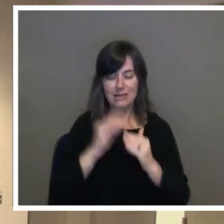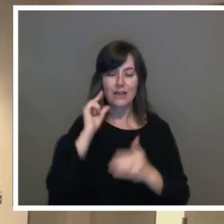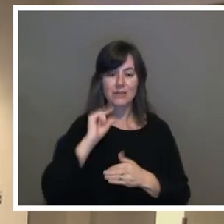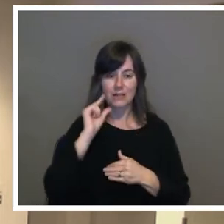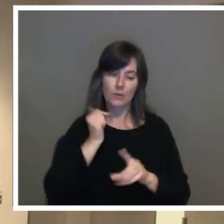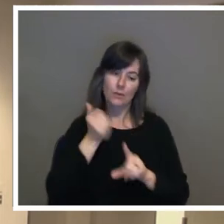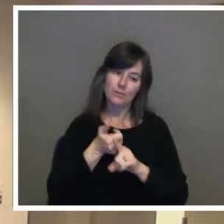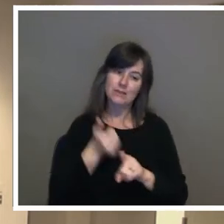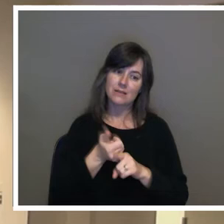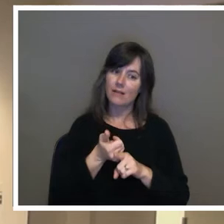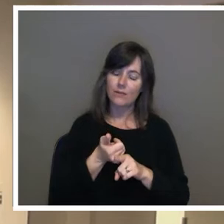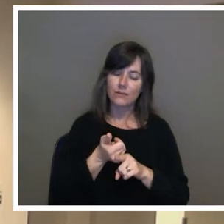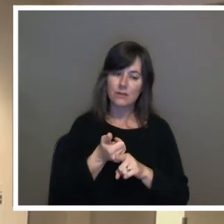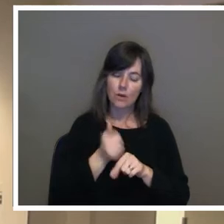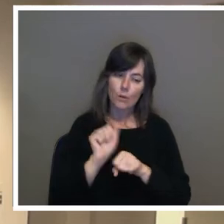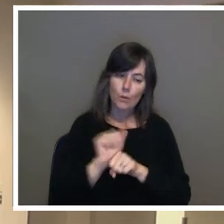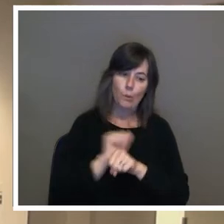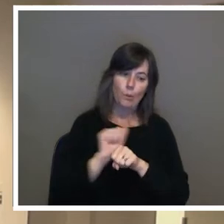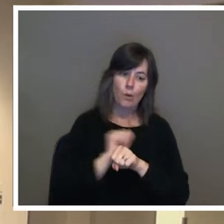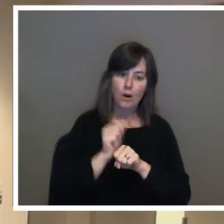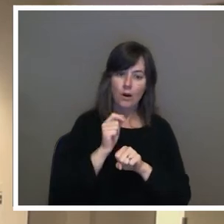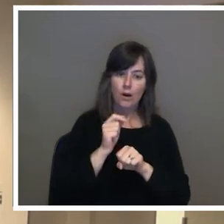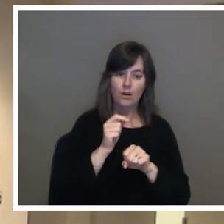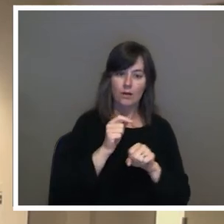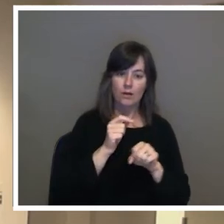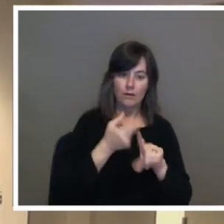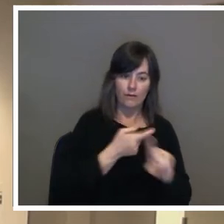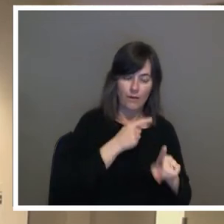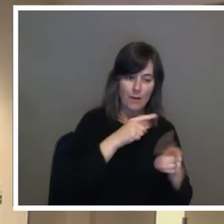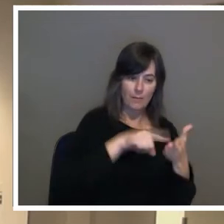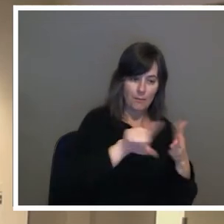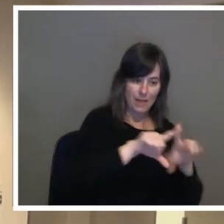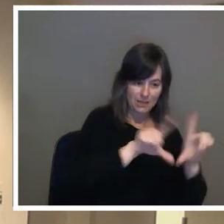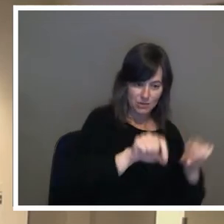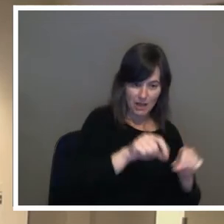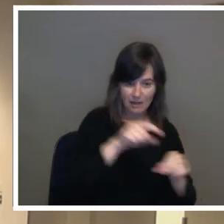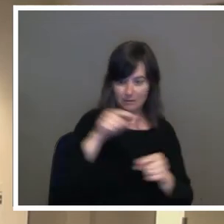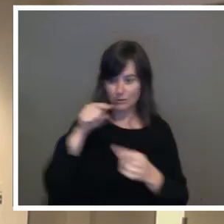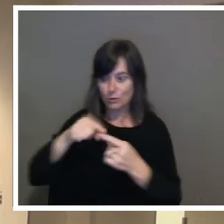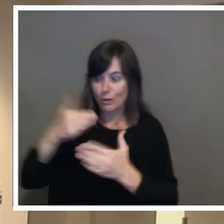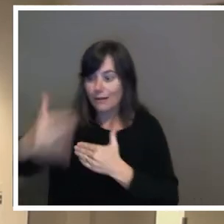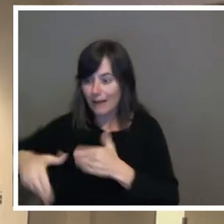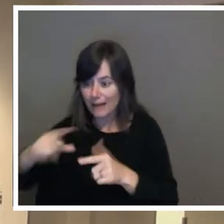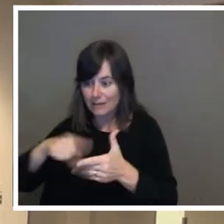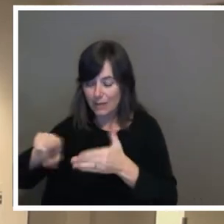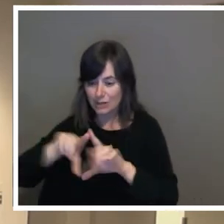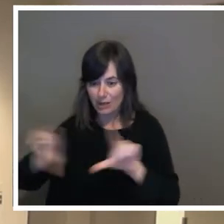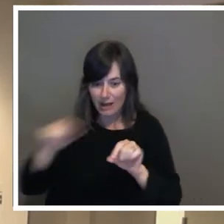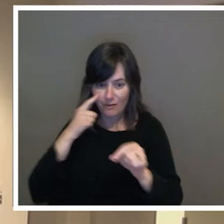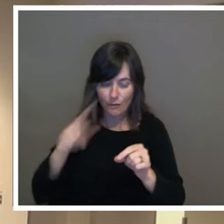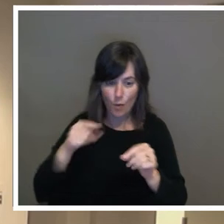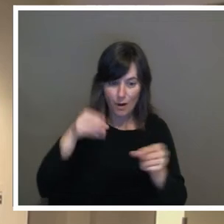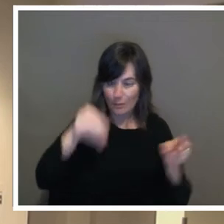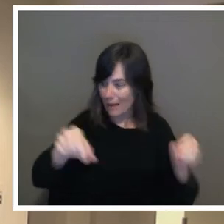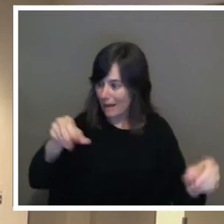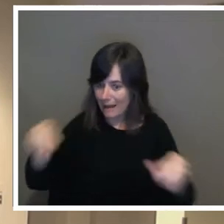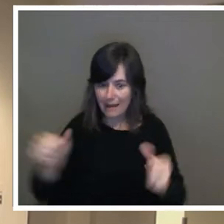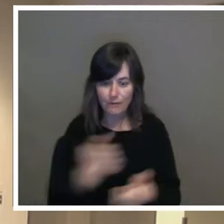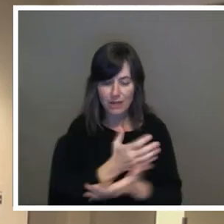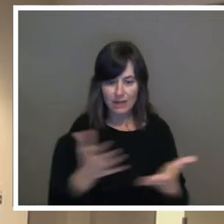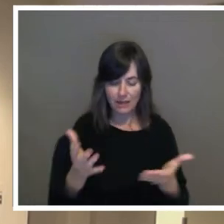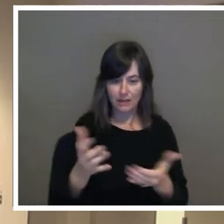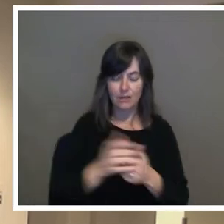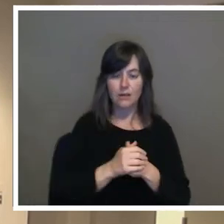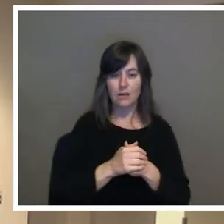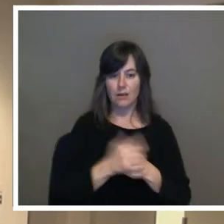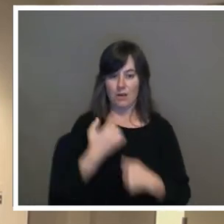work from paycheck to paycheck to make ends meet. We have just come over. We are just trying